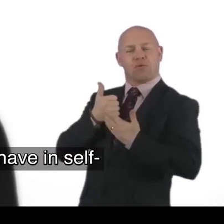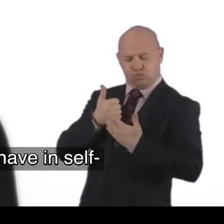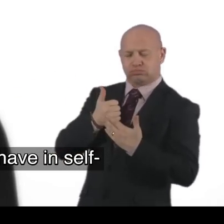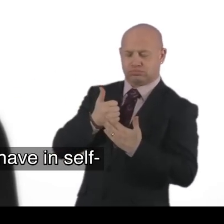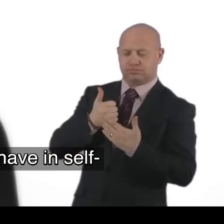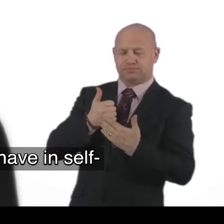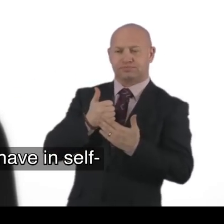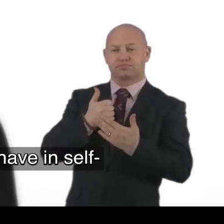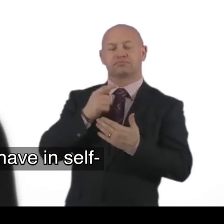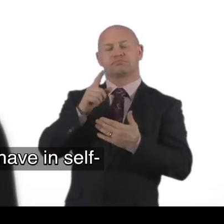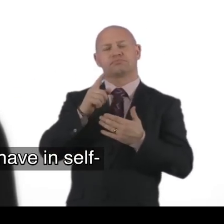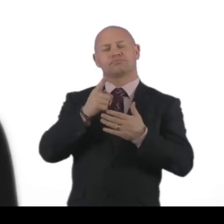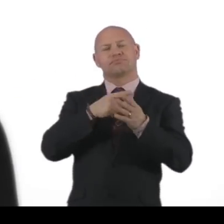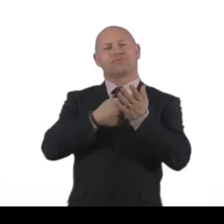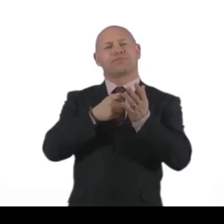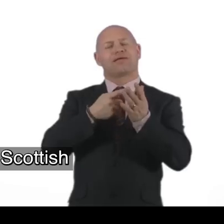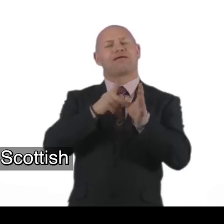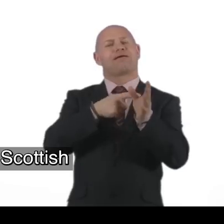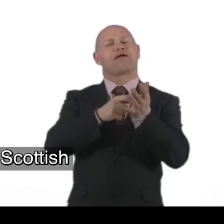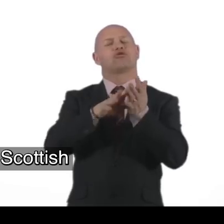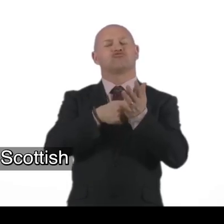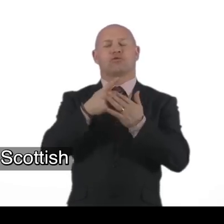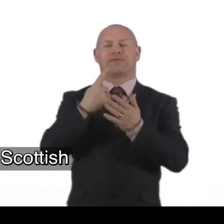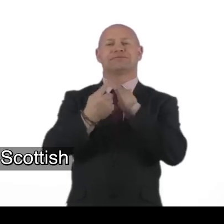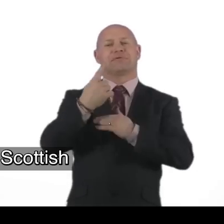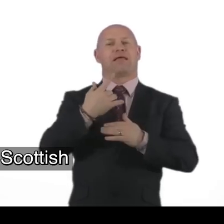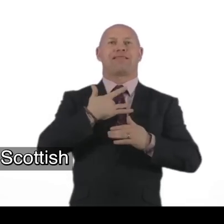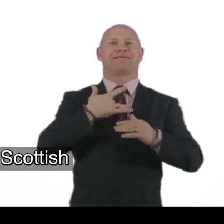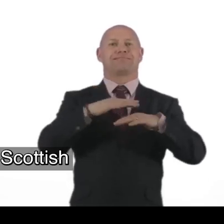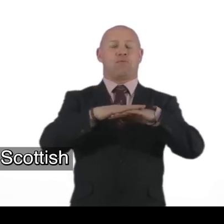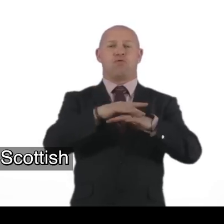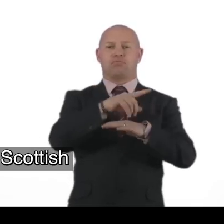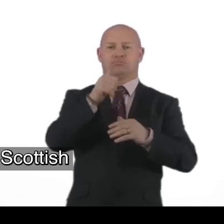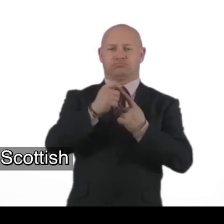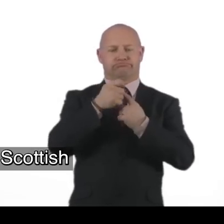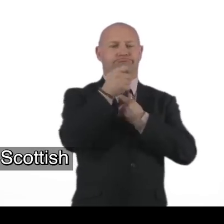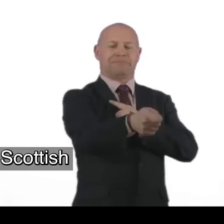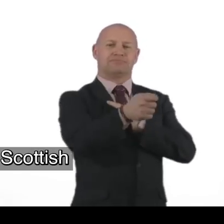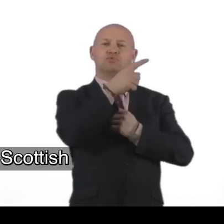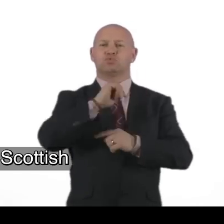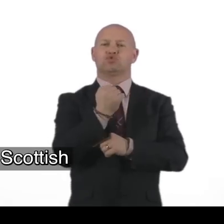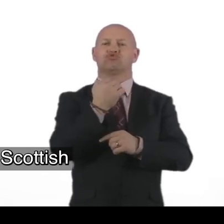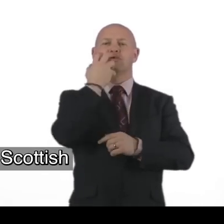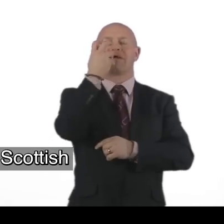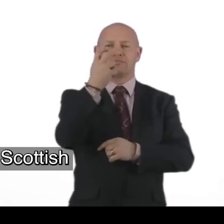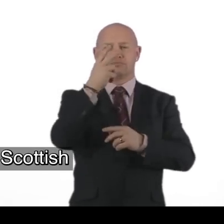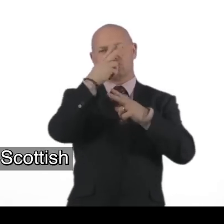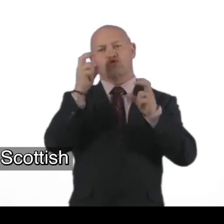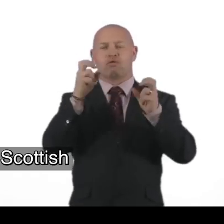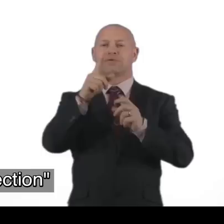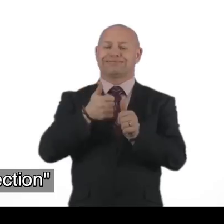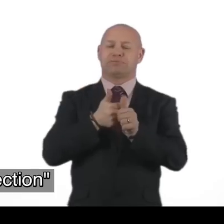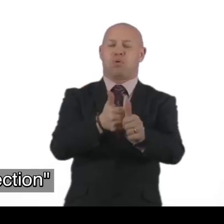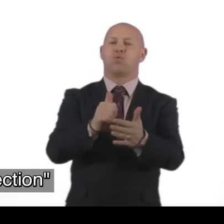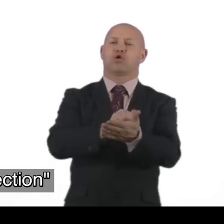And self direct. To support. And Newshire Independent Living Network. Were successful. In getting. A bid. To the Scottish Government.